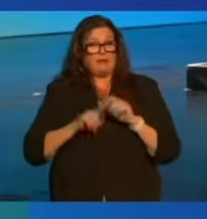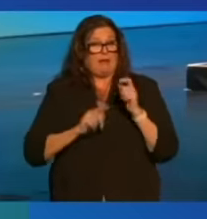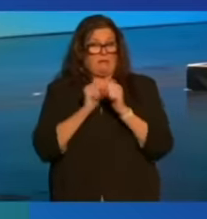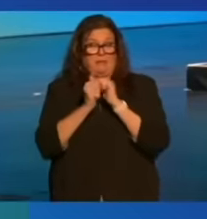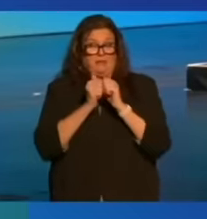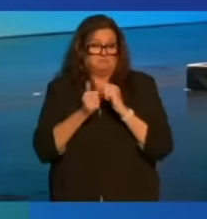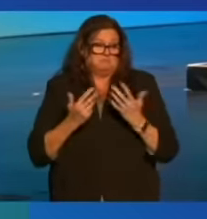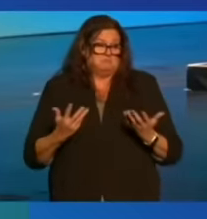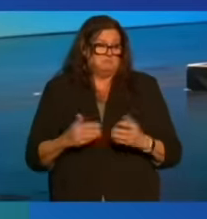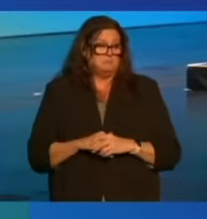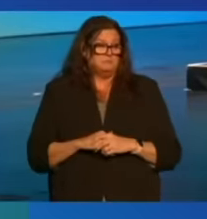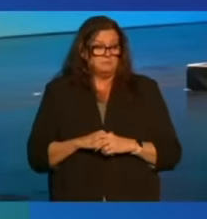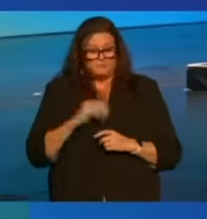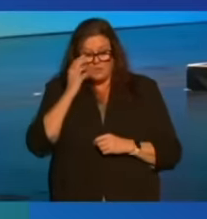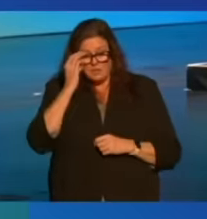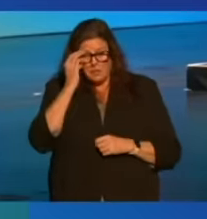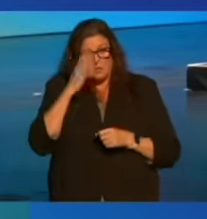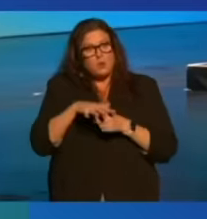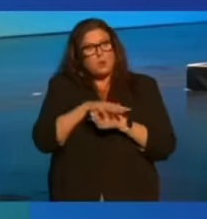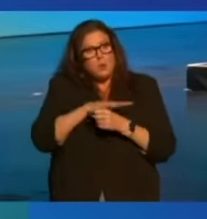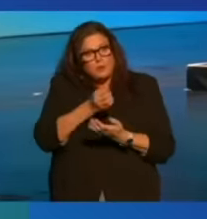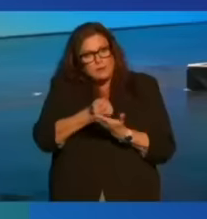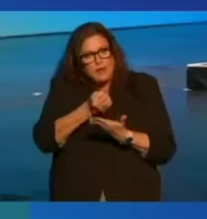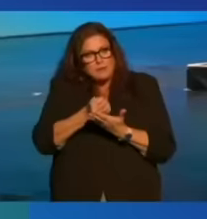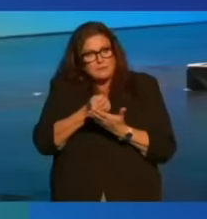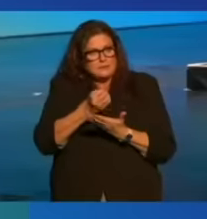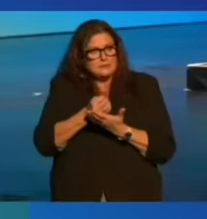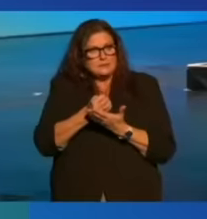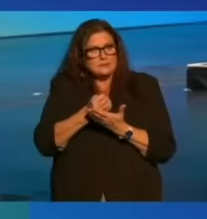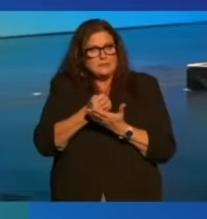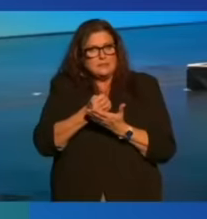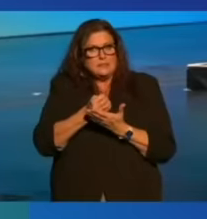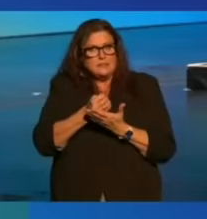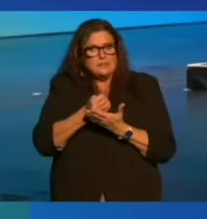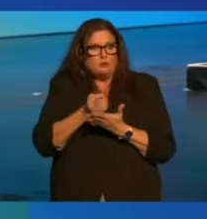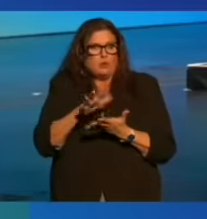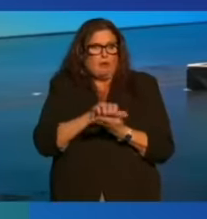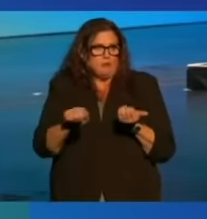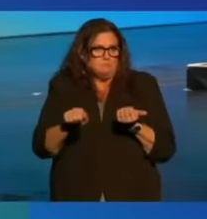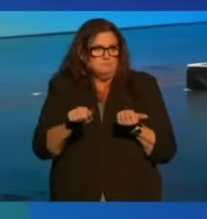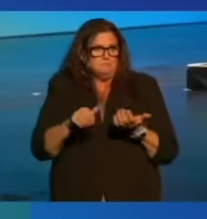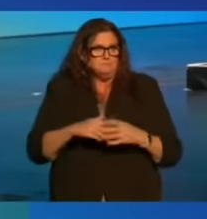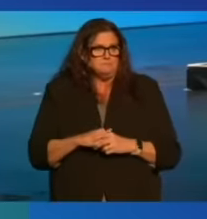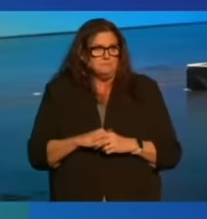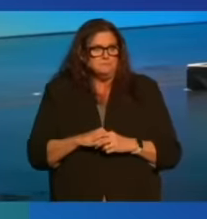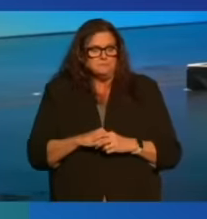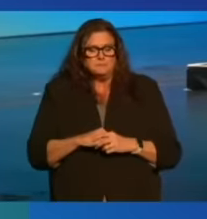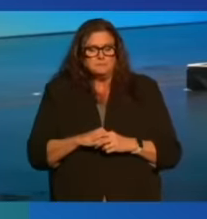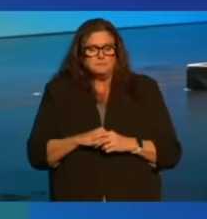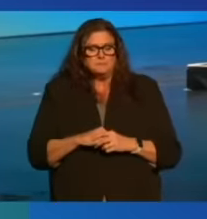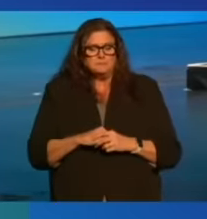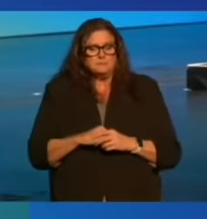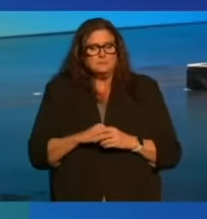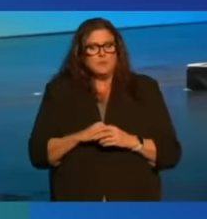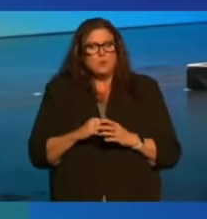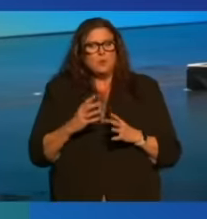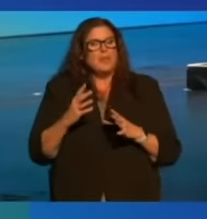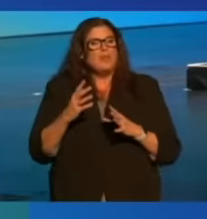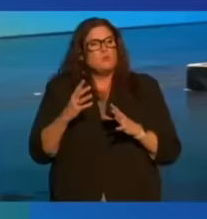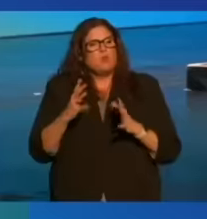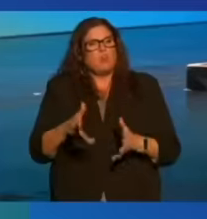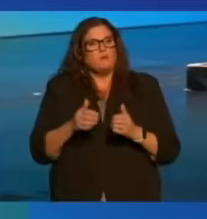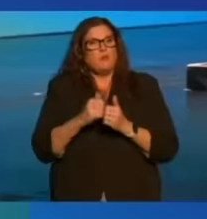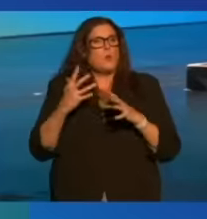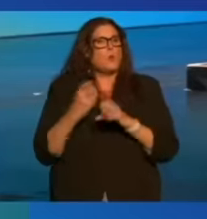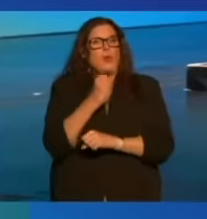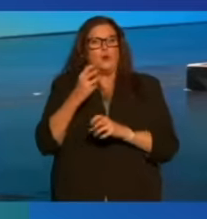compete. Local economies were gutted. And we were left with a winner-take-all economy